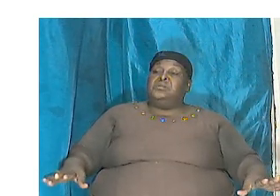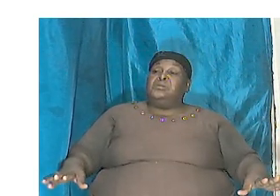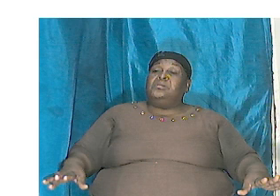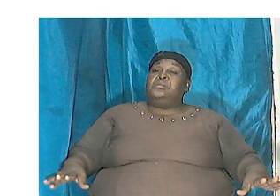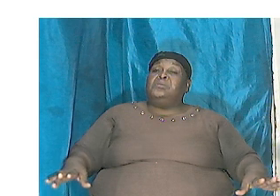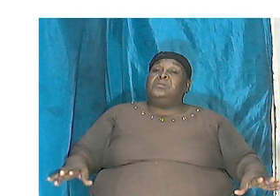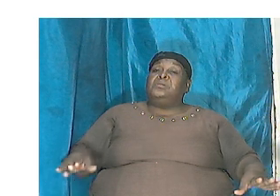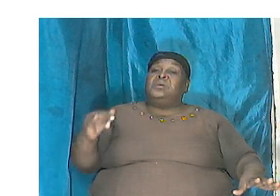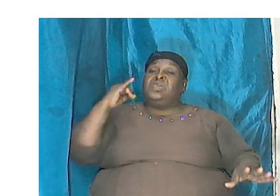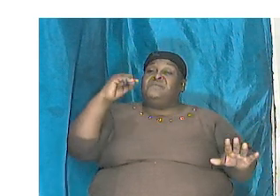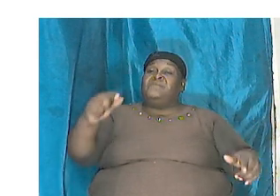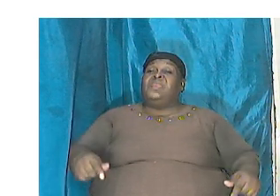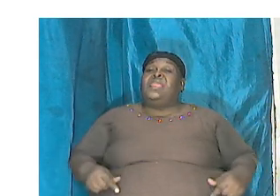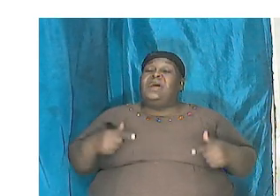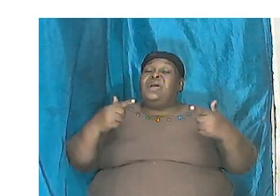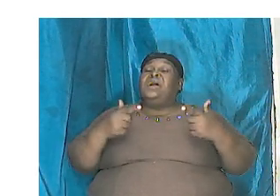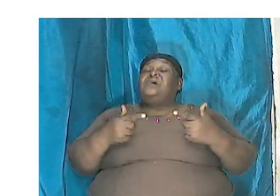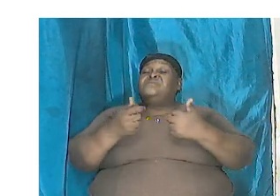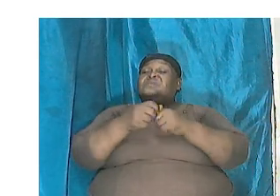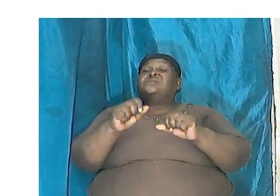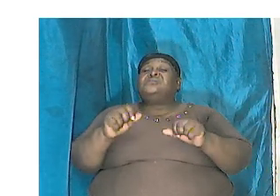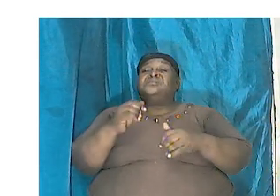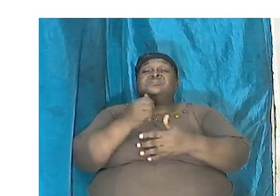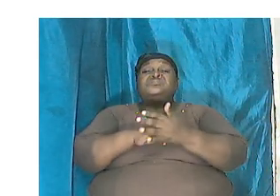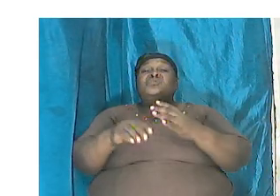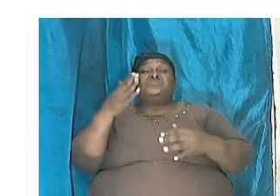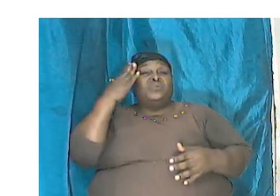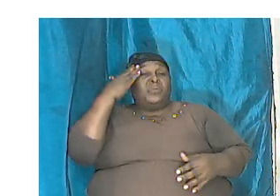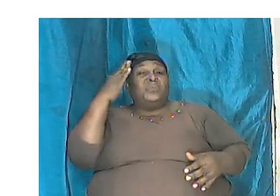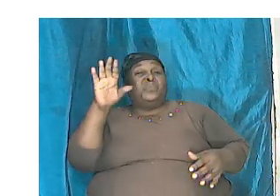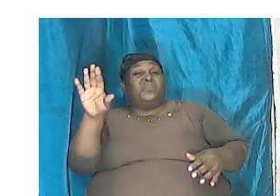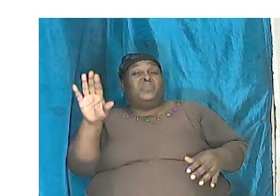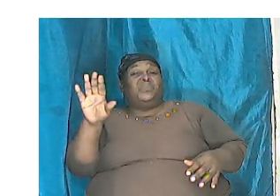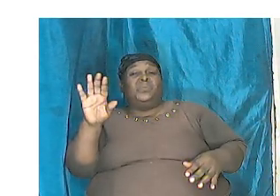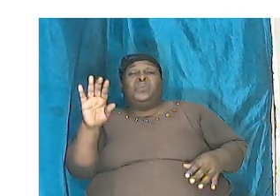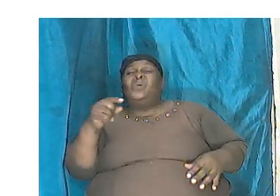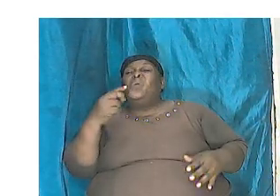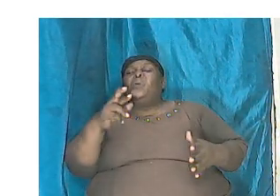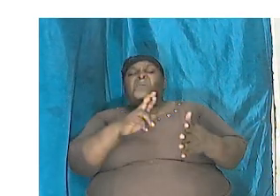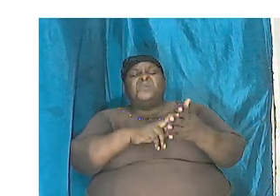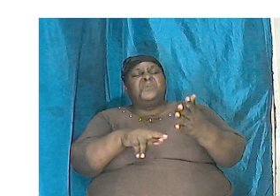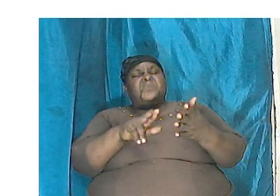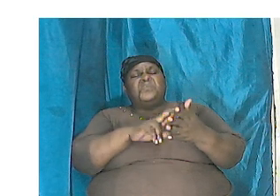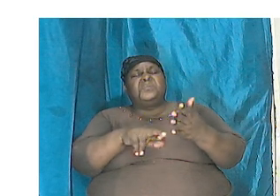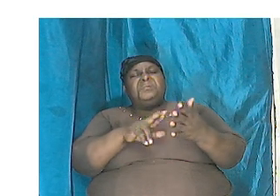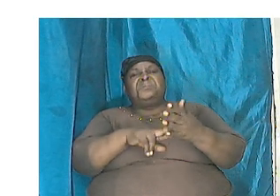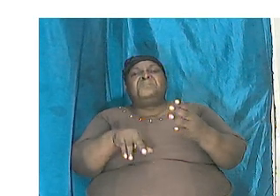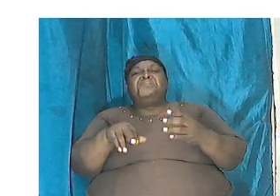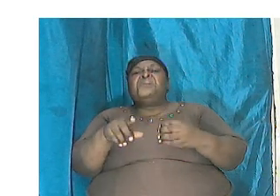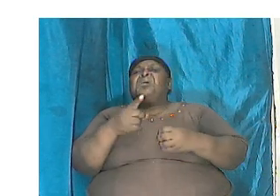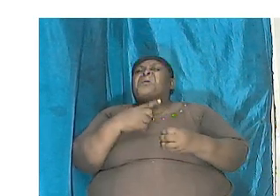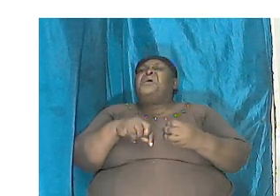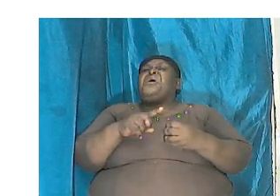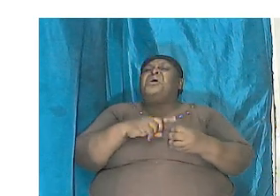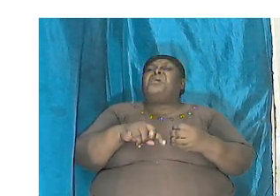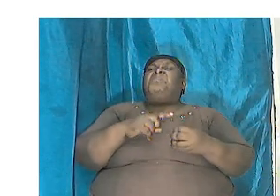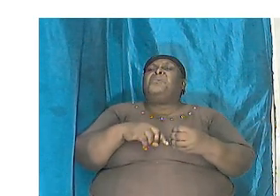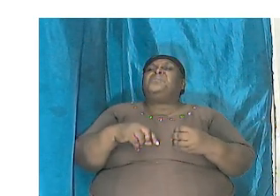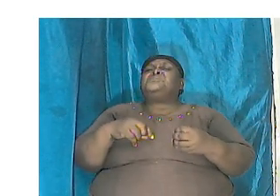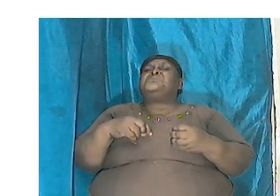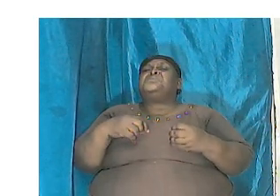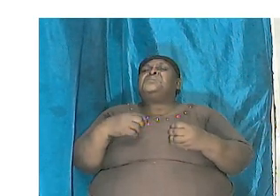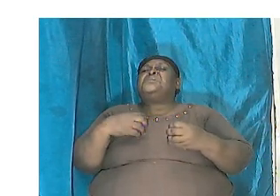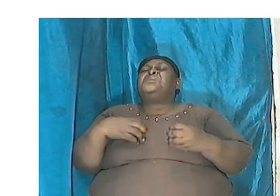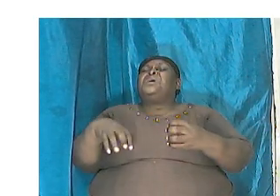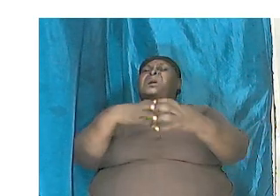fear some of them will not even know they will only read about polar bears they will only read